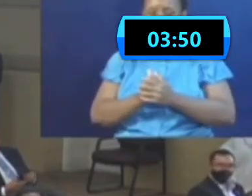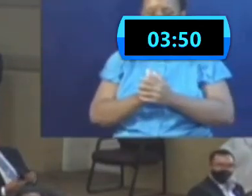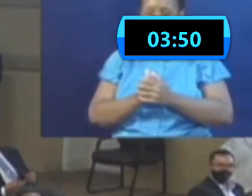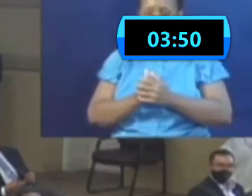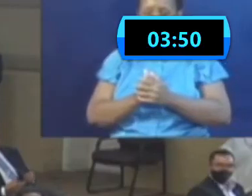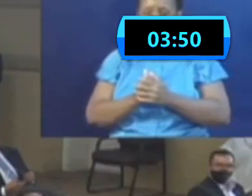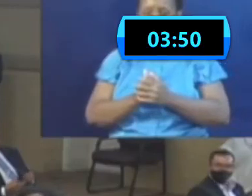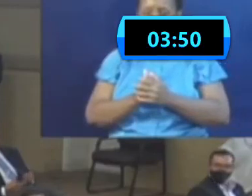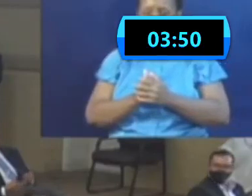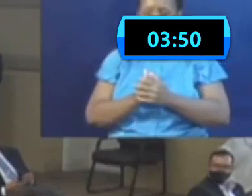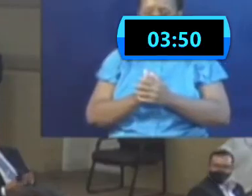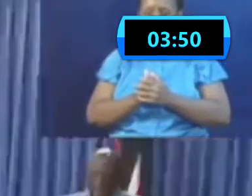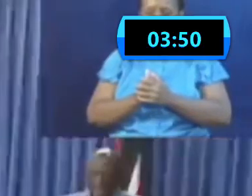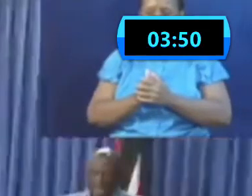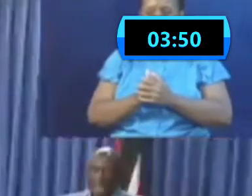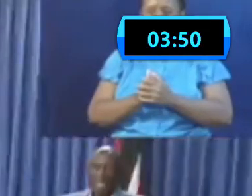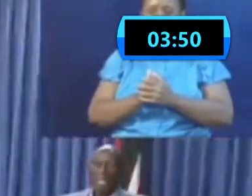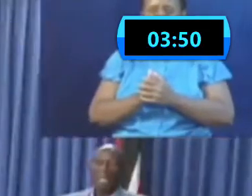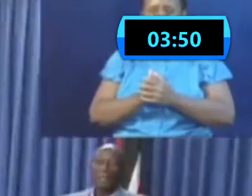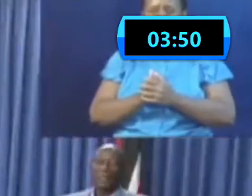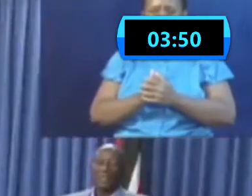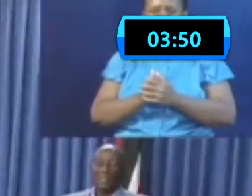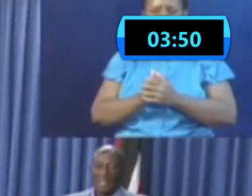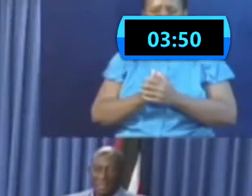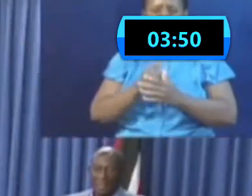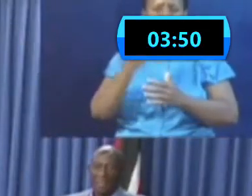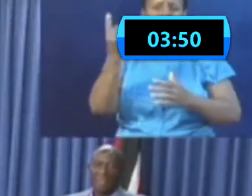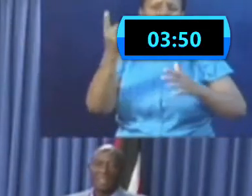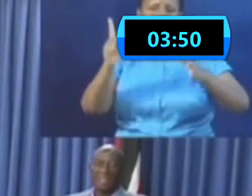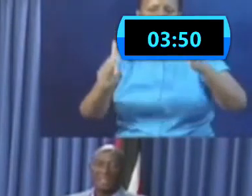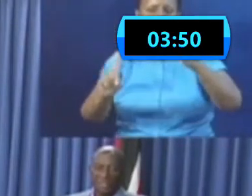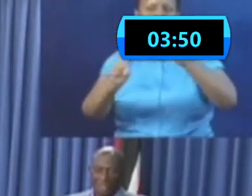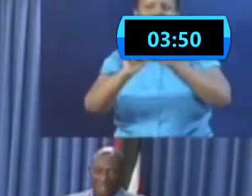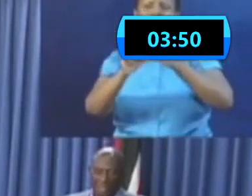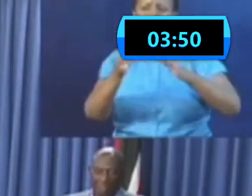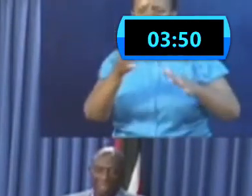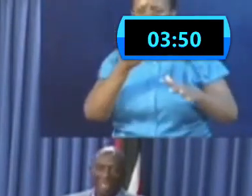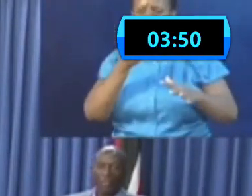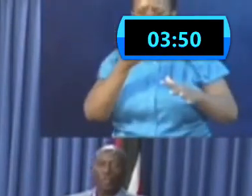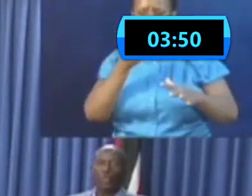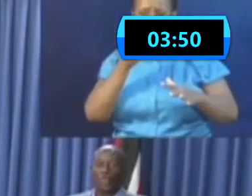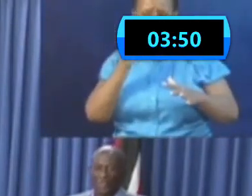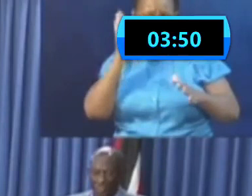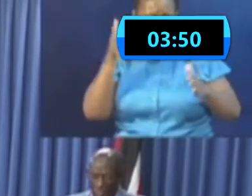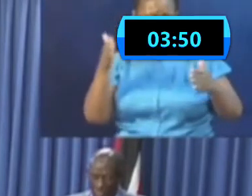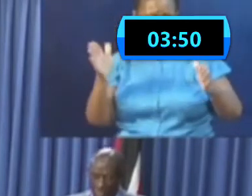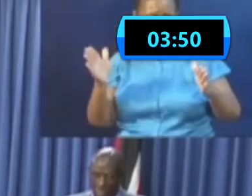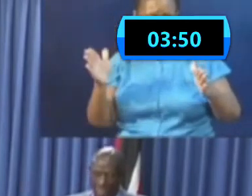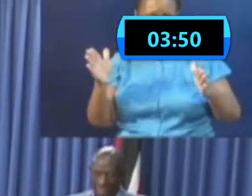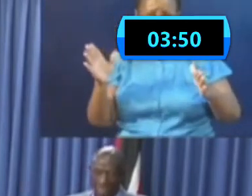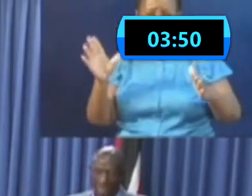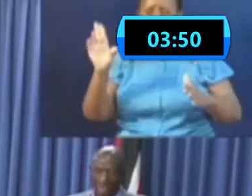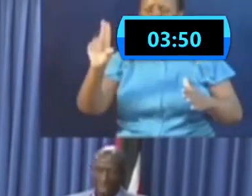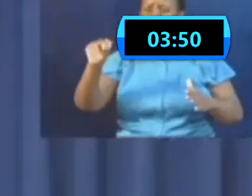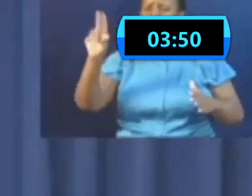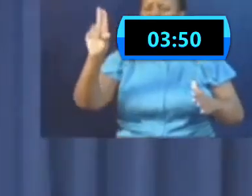in a pandemic, and we have taken certain decisions that apply across the board.